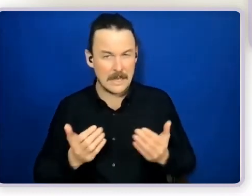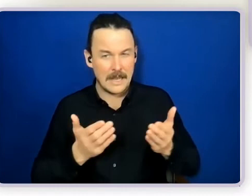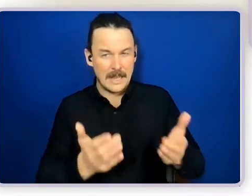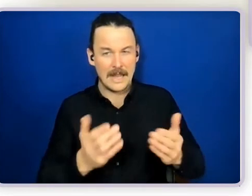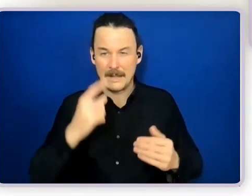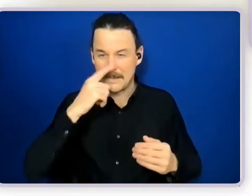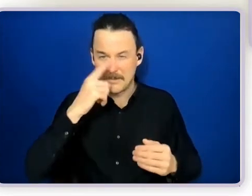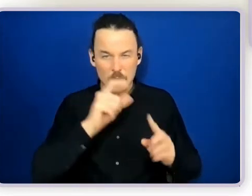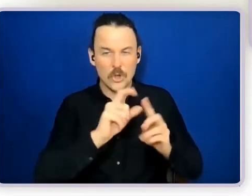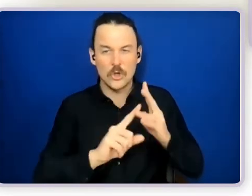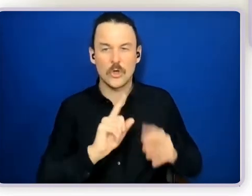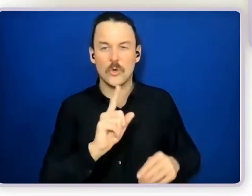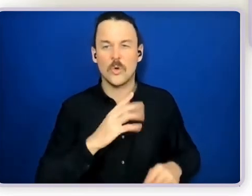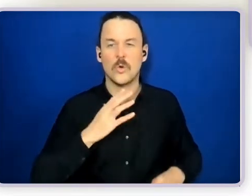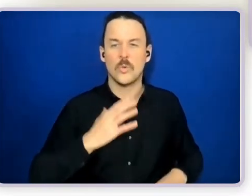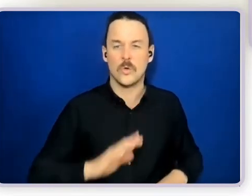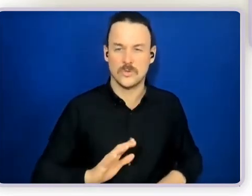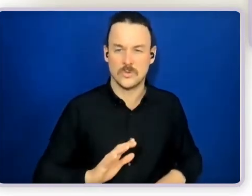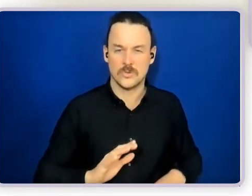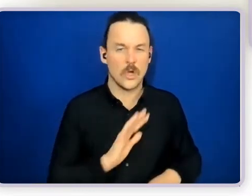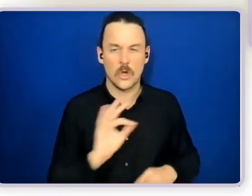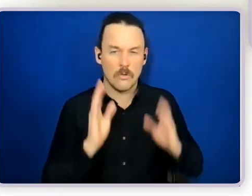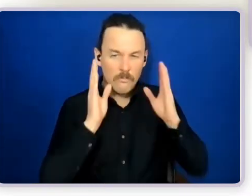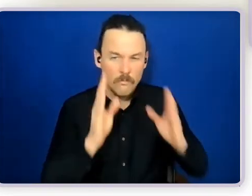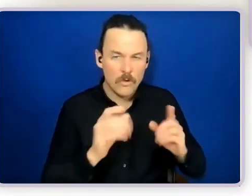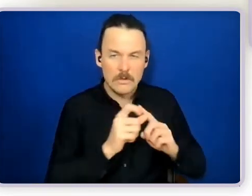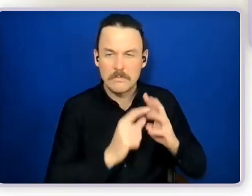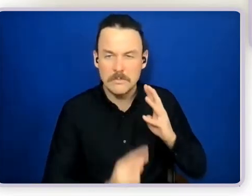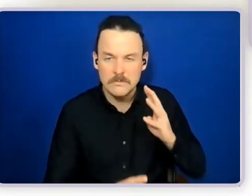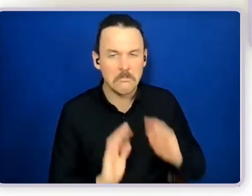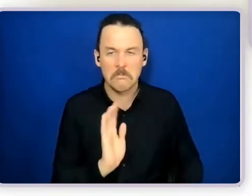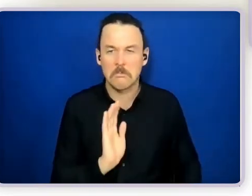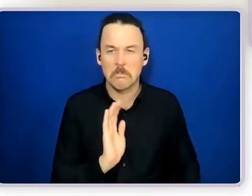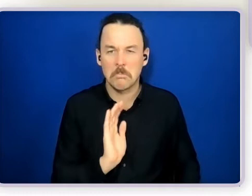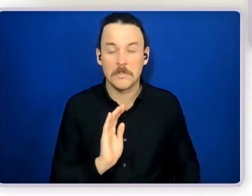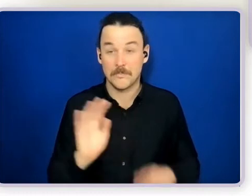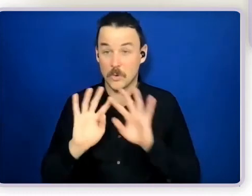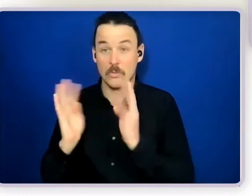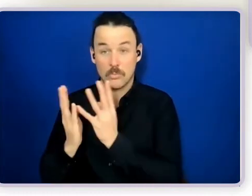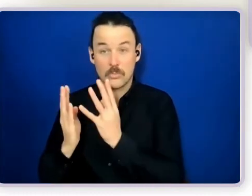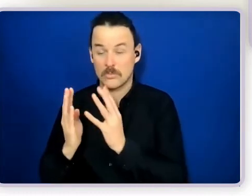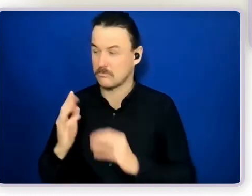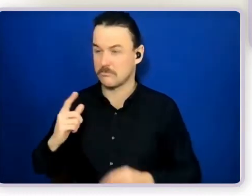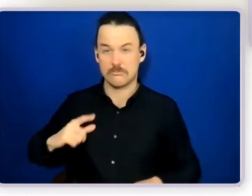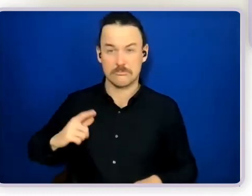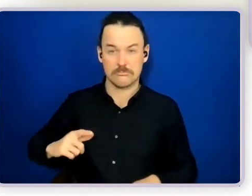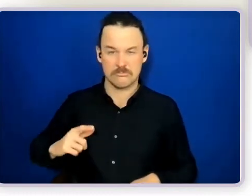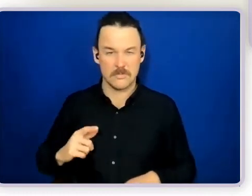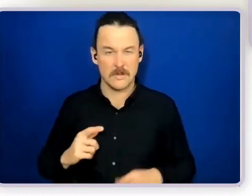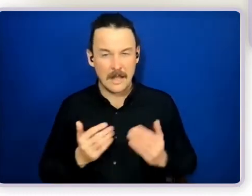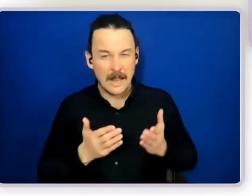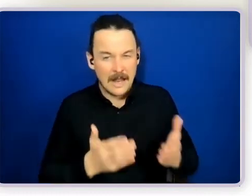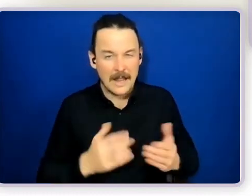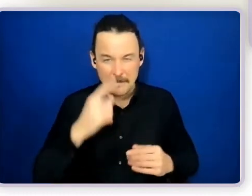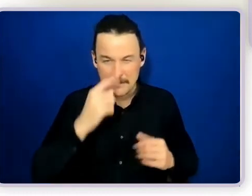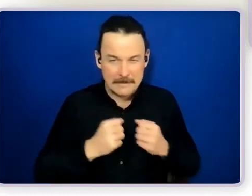not his or her deficits. Support circles are formed to be vehicles for people to discover and to talk